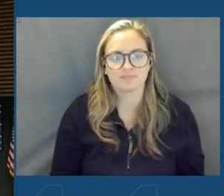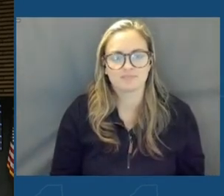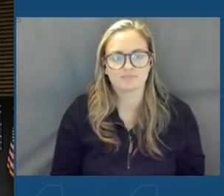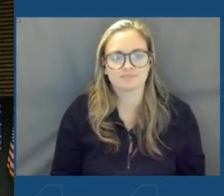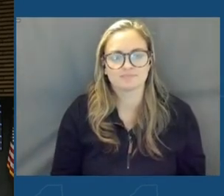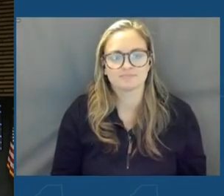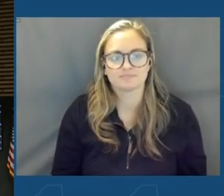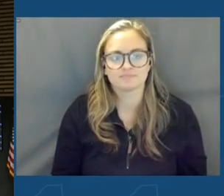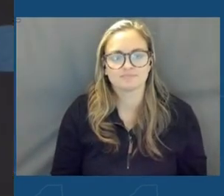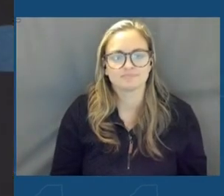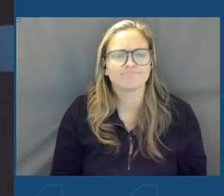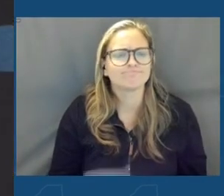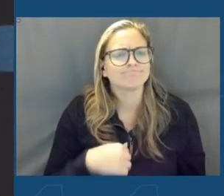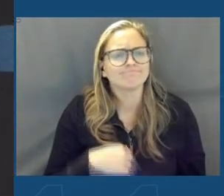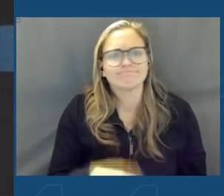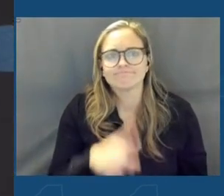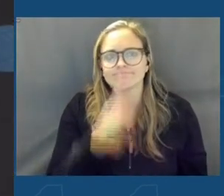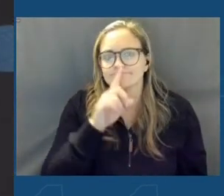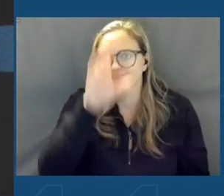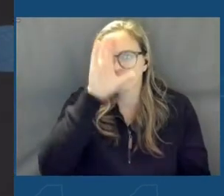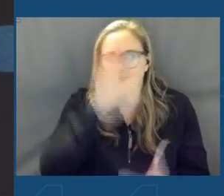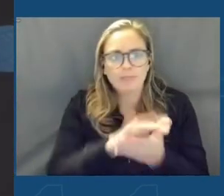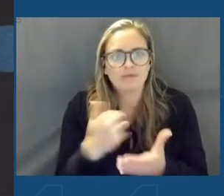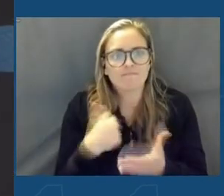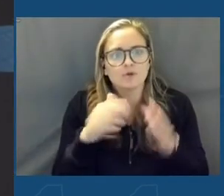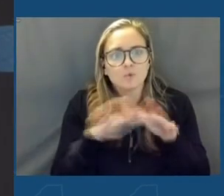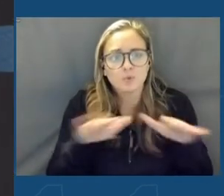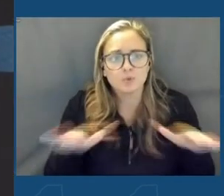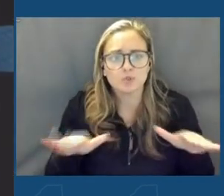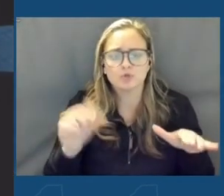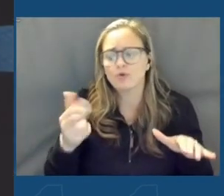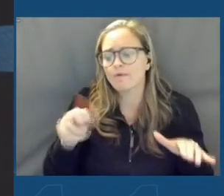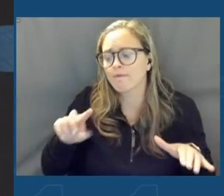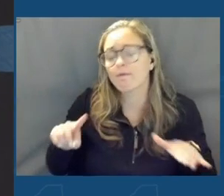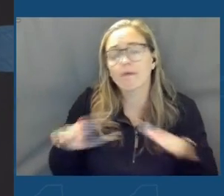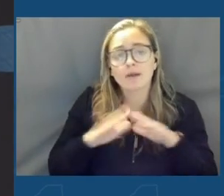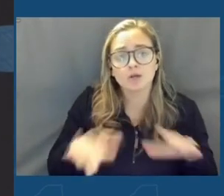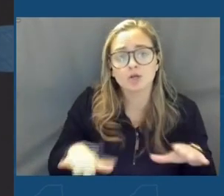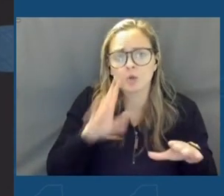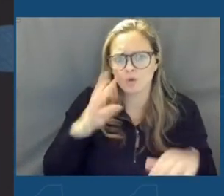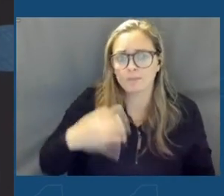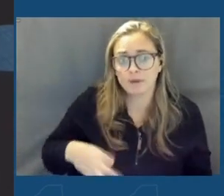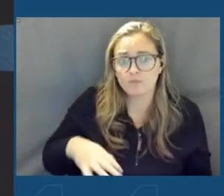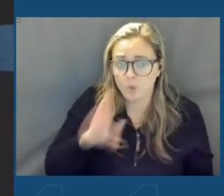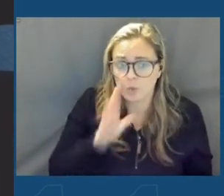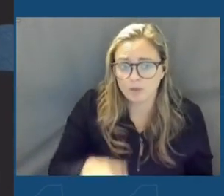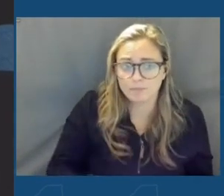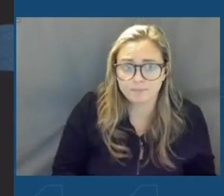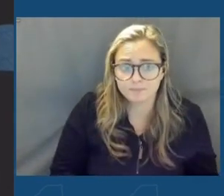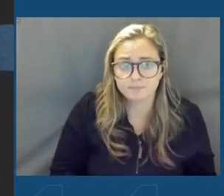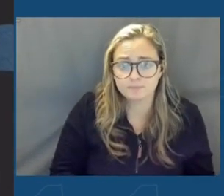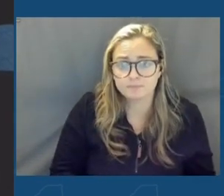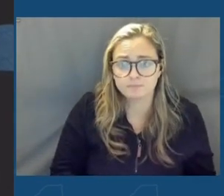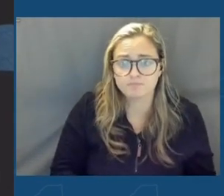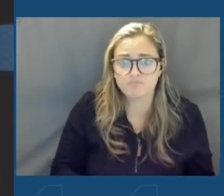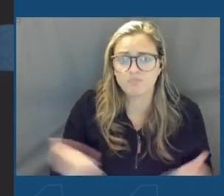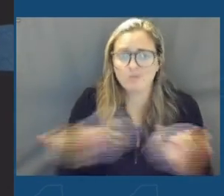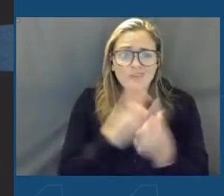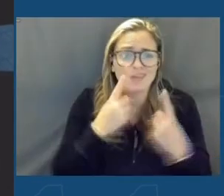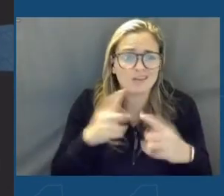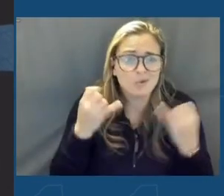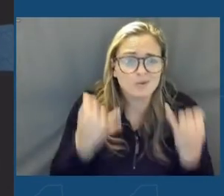I truly believe that our children and our grandchildren will benefit from what we announced today